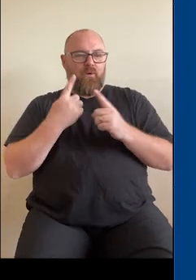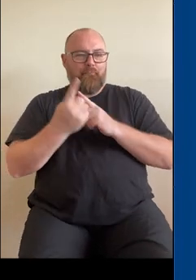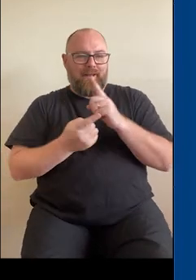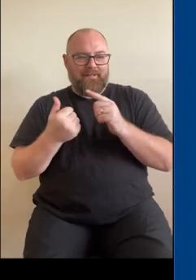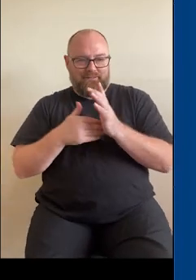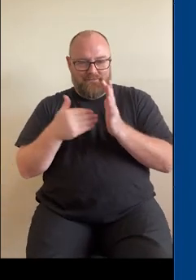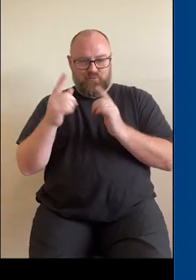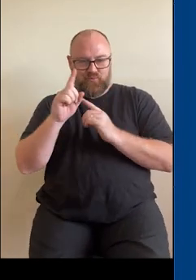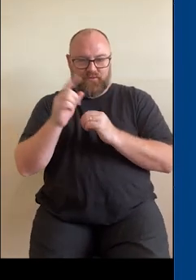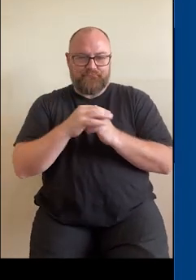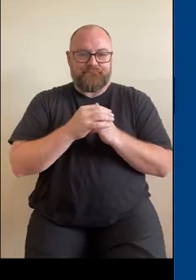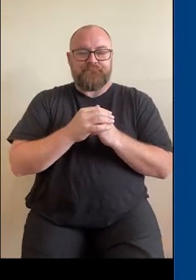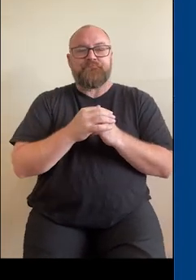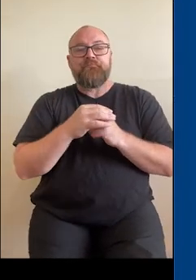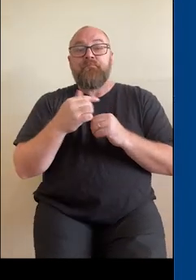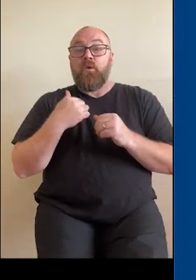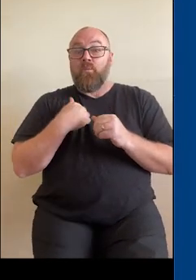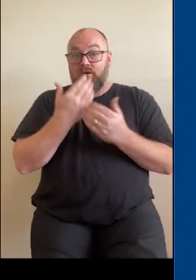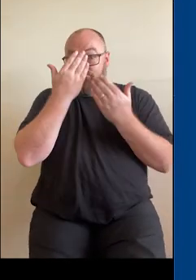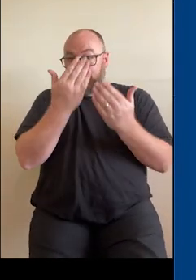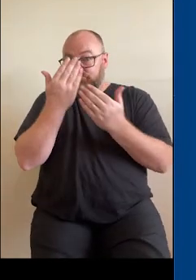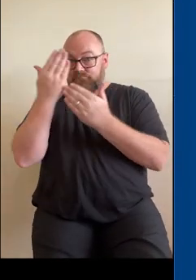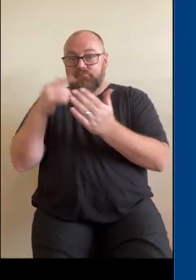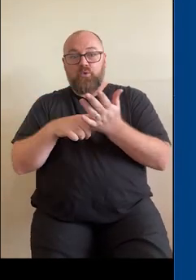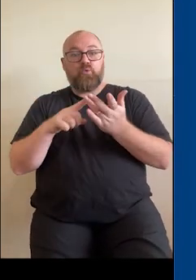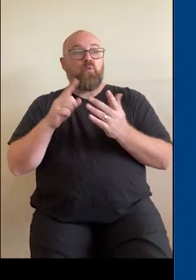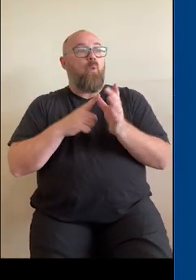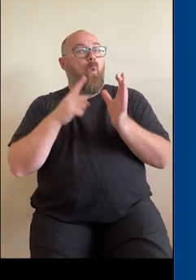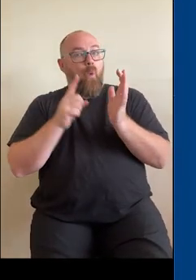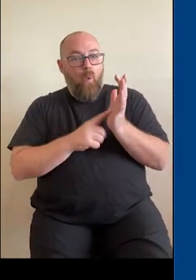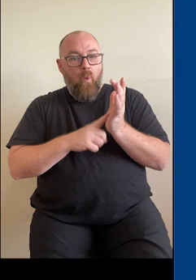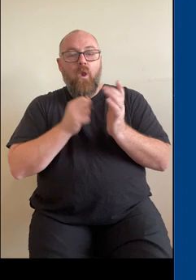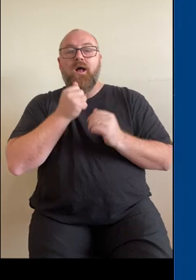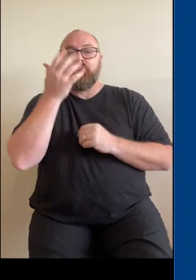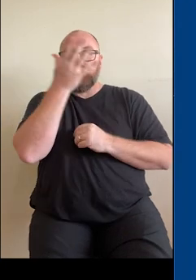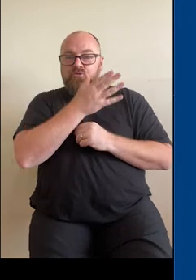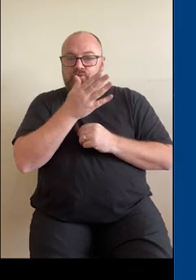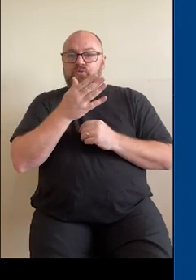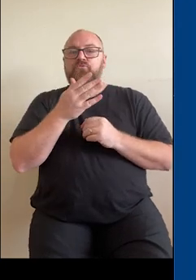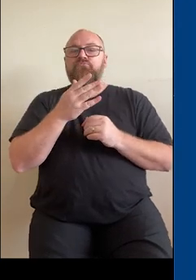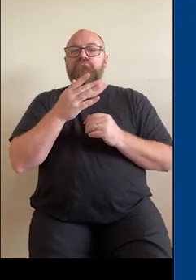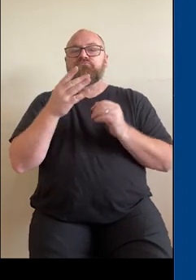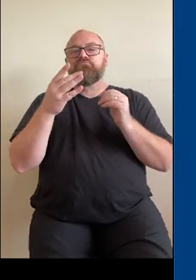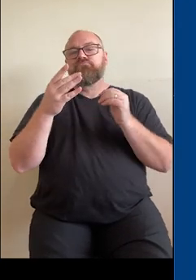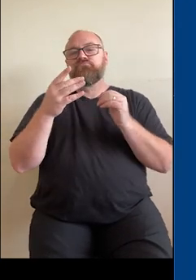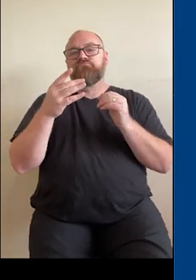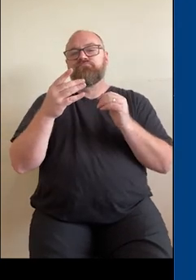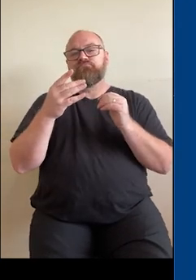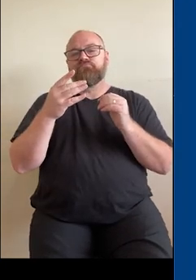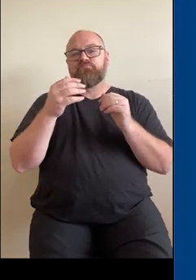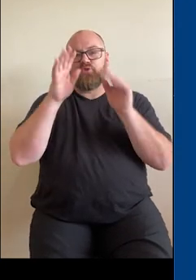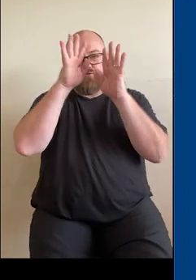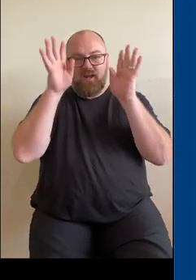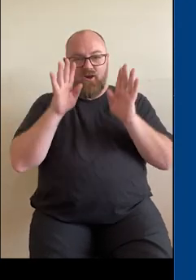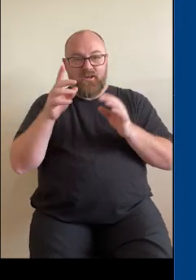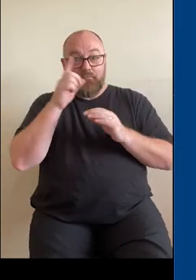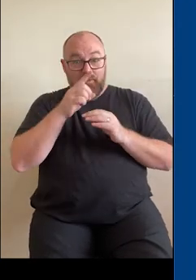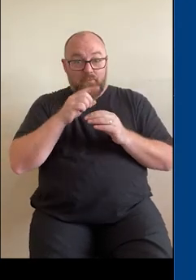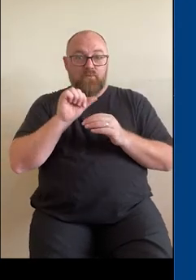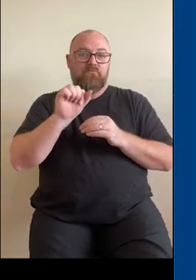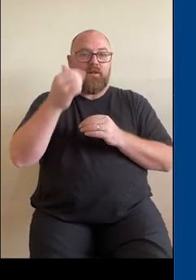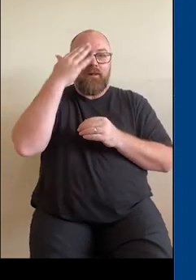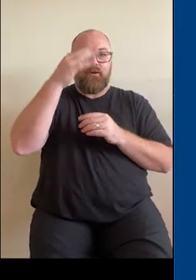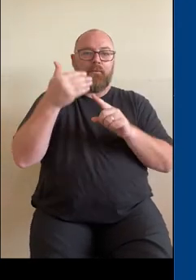We pay our respects to all Aboriginal and Torres Strait Islander peoples, their cultures and their Elders past, present and emerging.